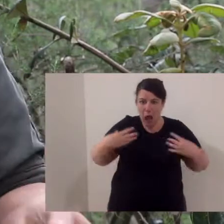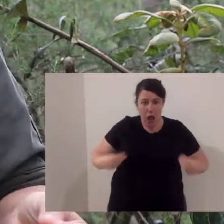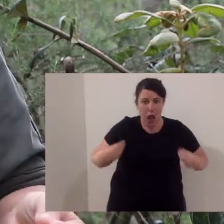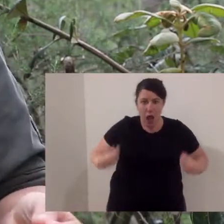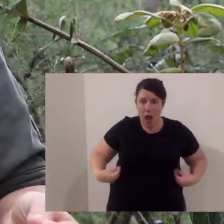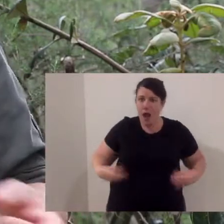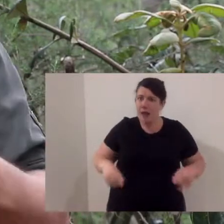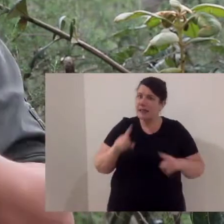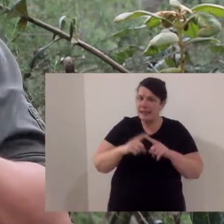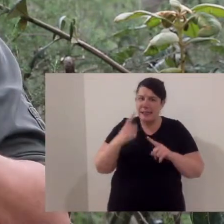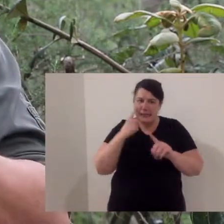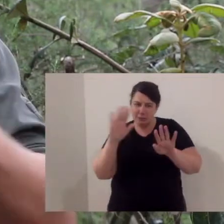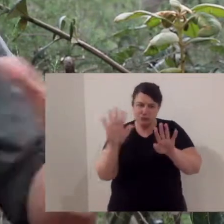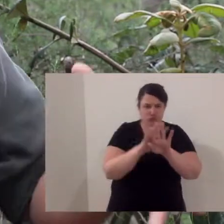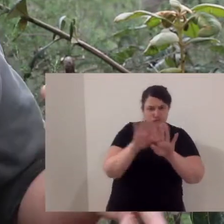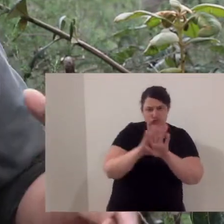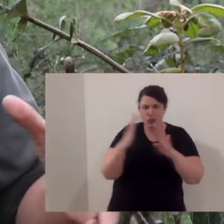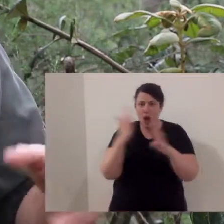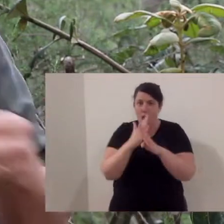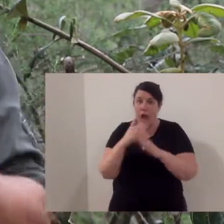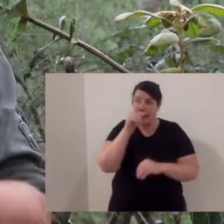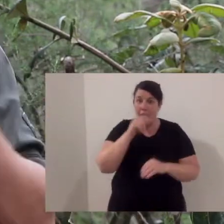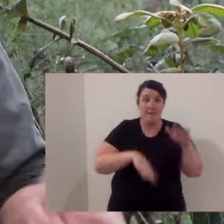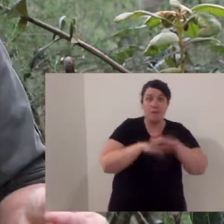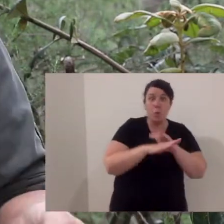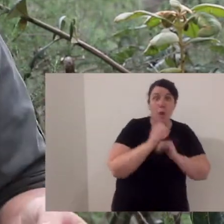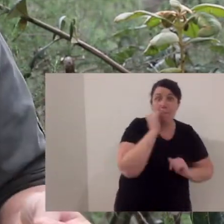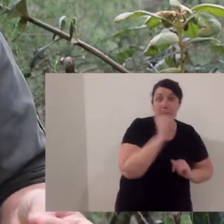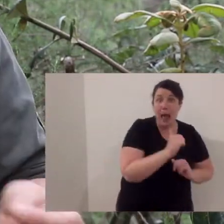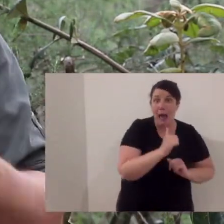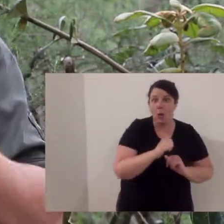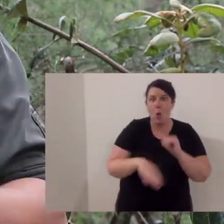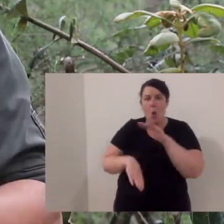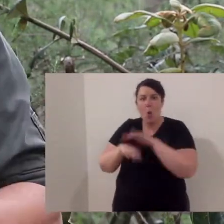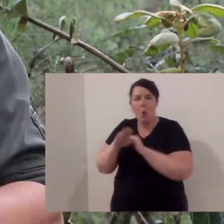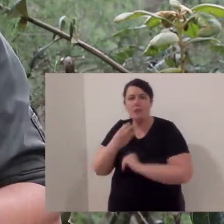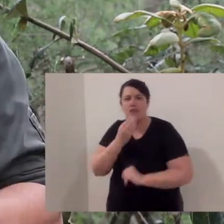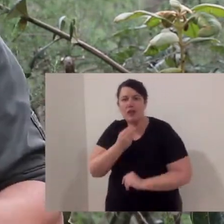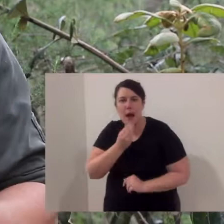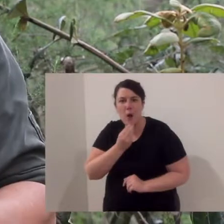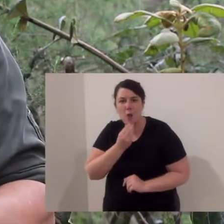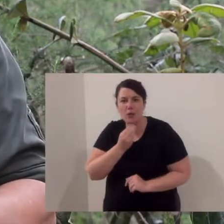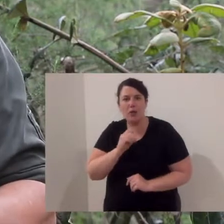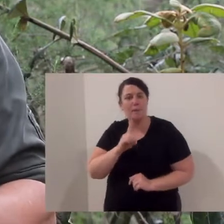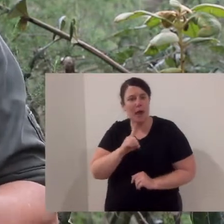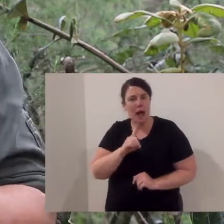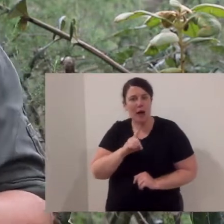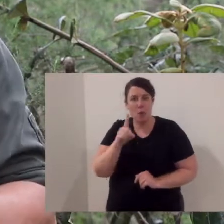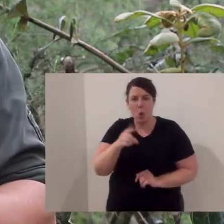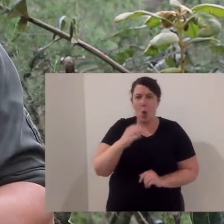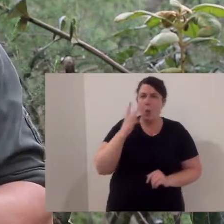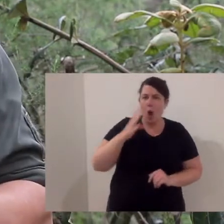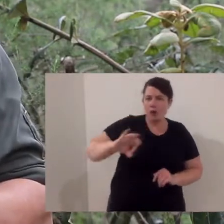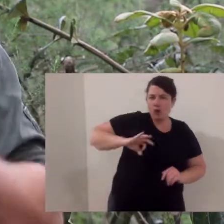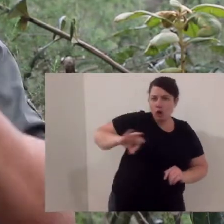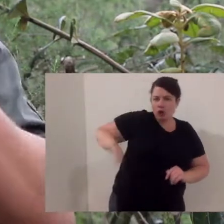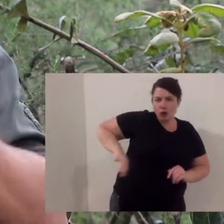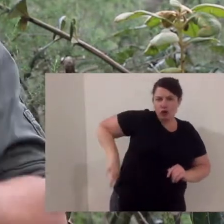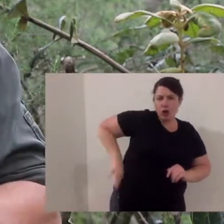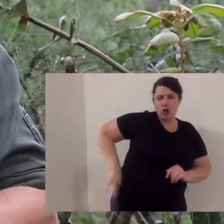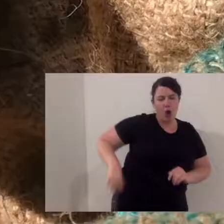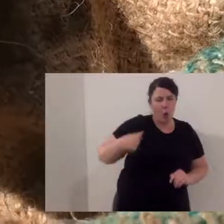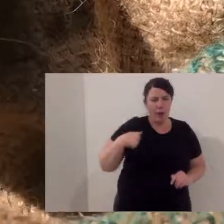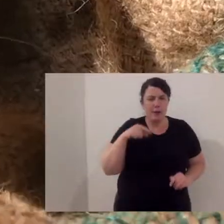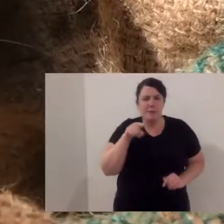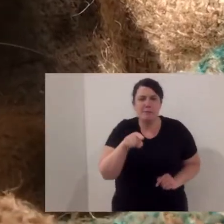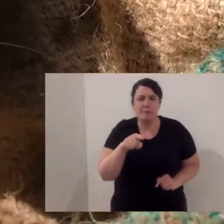Eastern quoll, its colouration is still camouflage, so you can get them in all black or all fawn, but what they